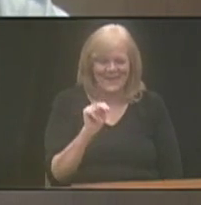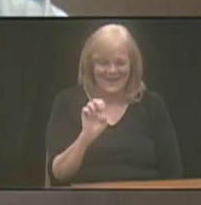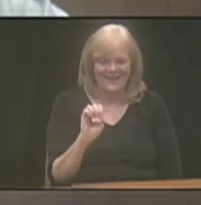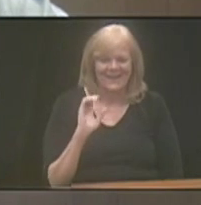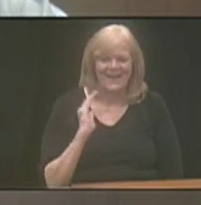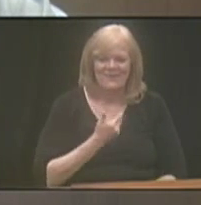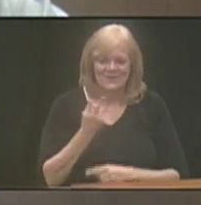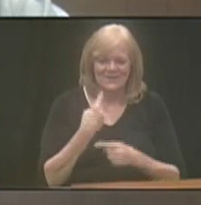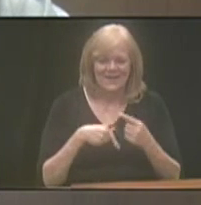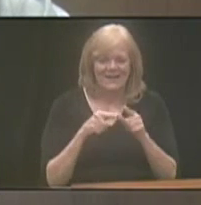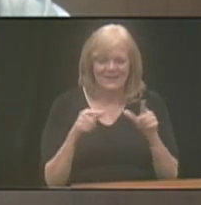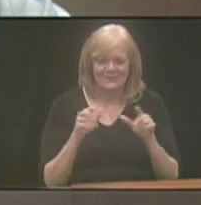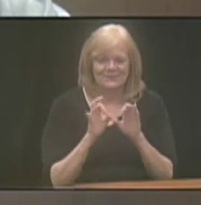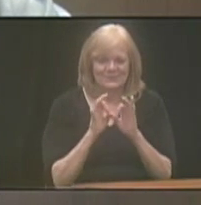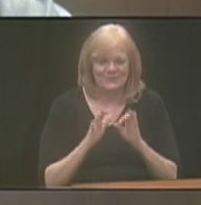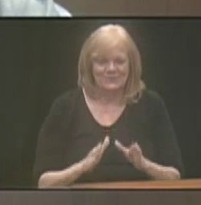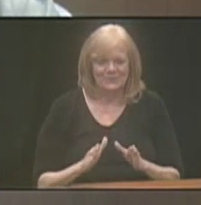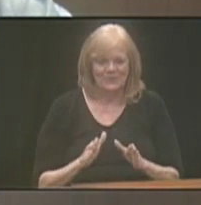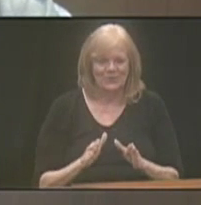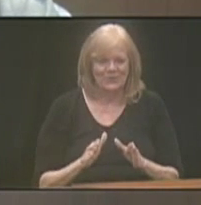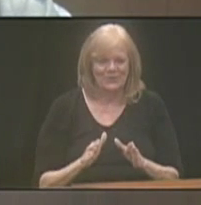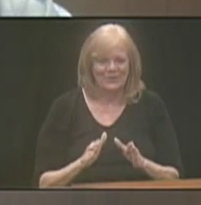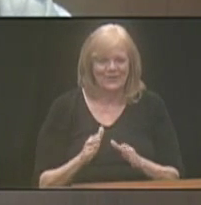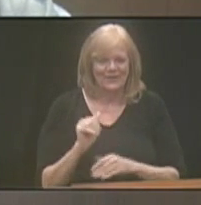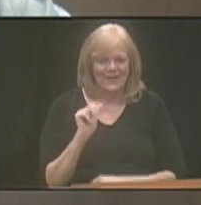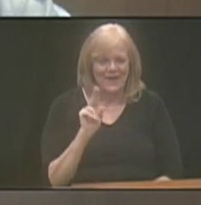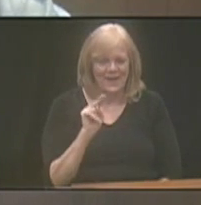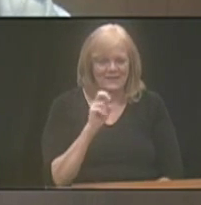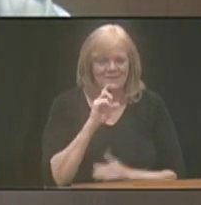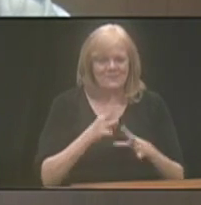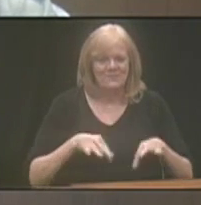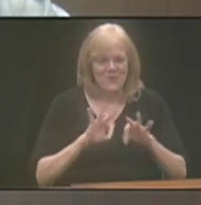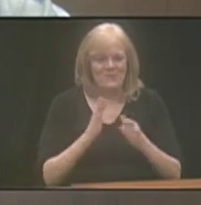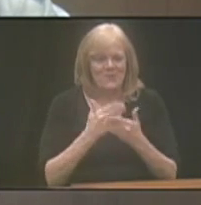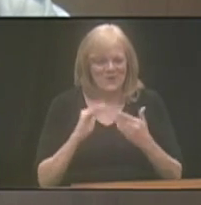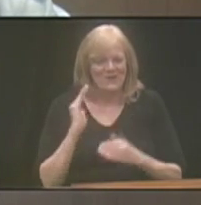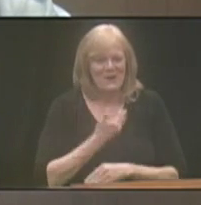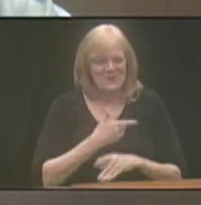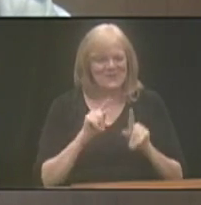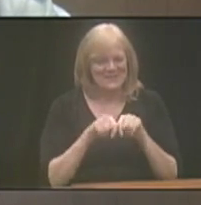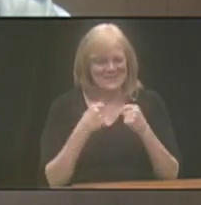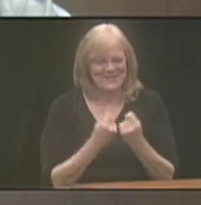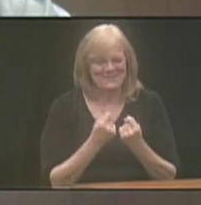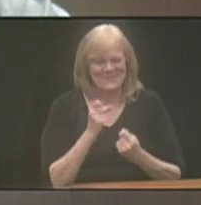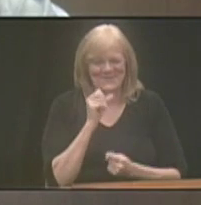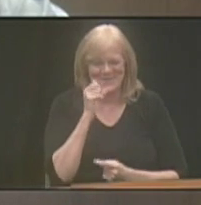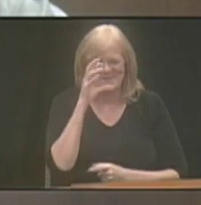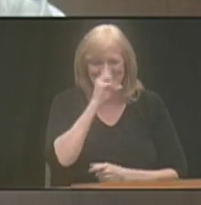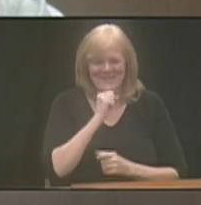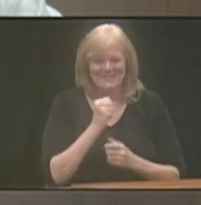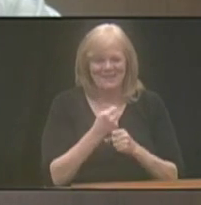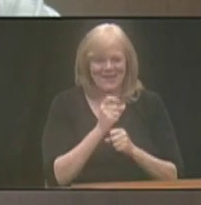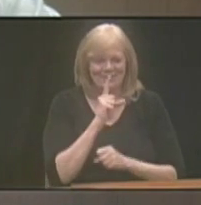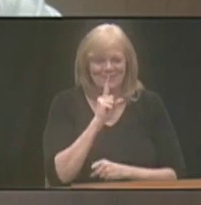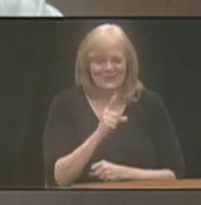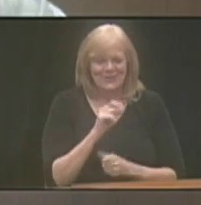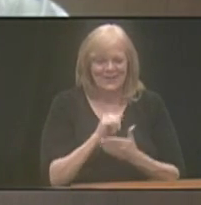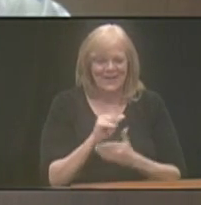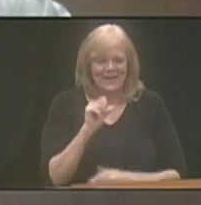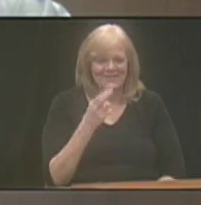our sign language interpreter. Annie is an important part of our team, so I don't want to miss making sure that she